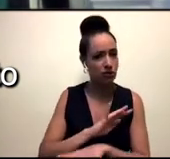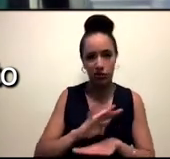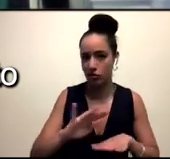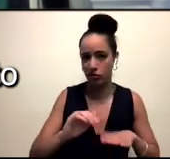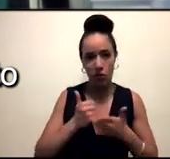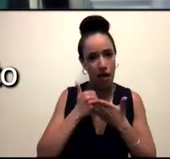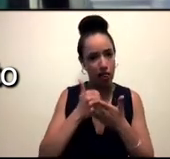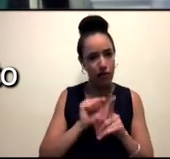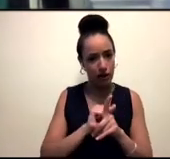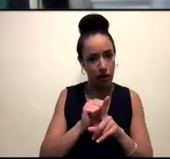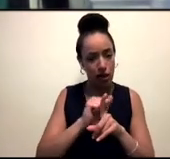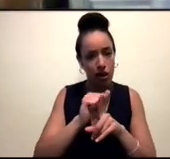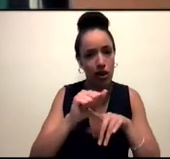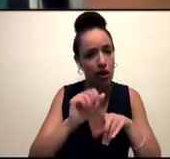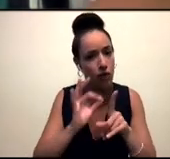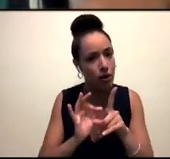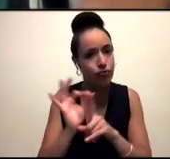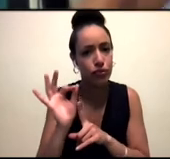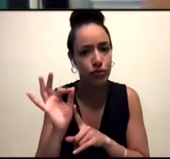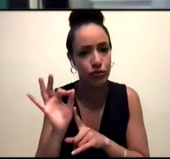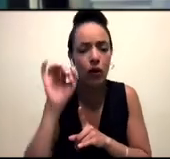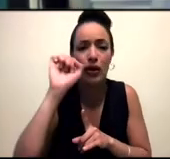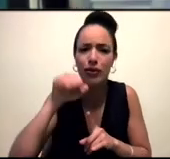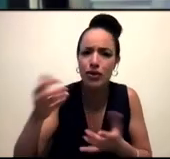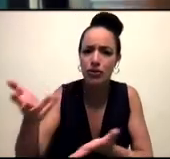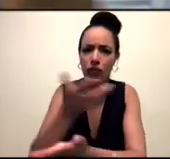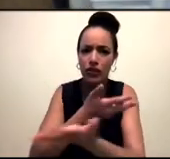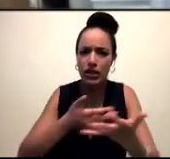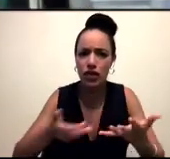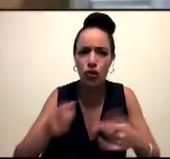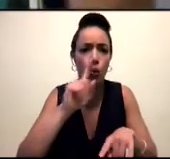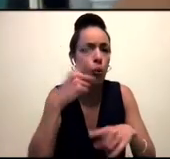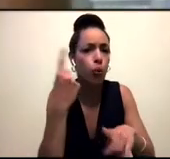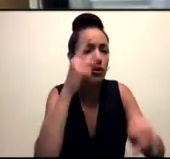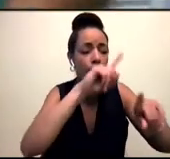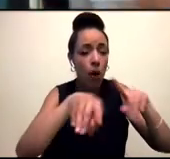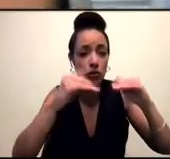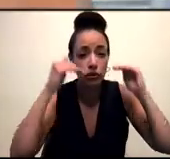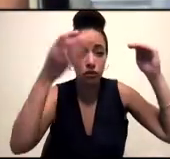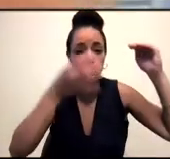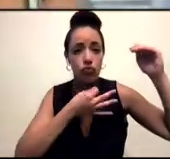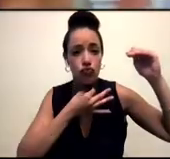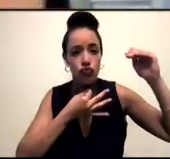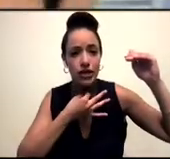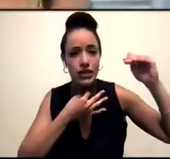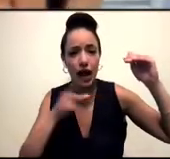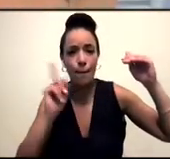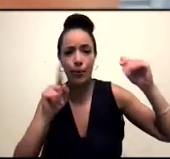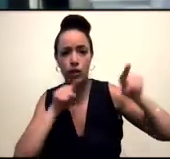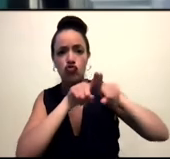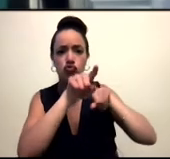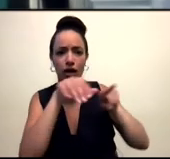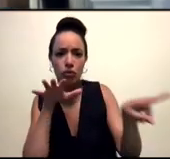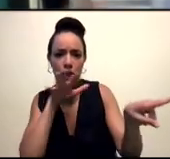to like really, and like, yes, there's conversations about like who's most at risk and like, you know, co-opting of that. And of course, and of, like,